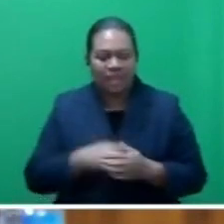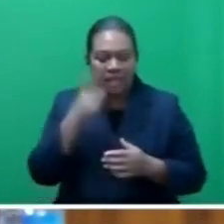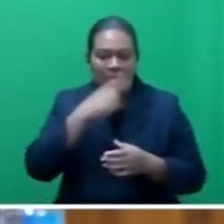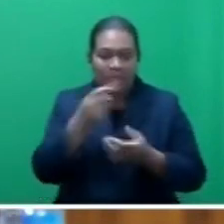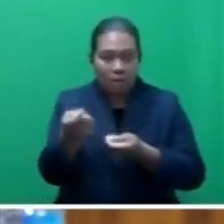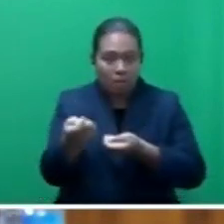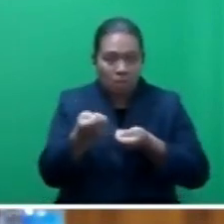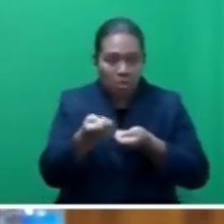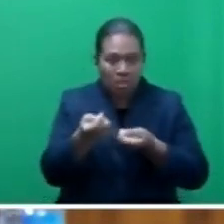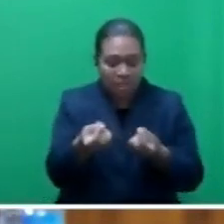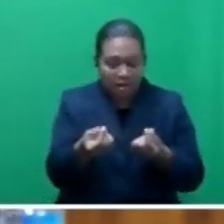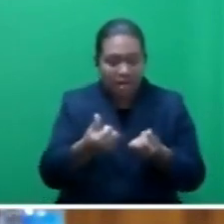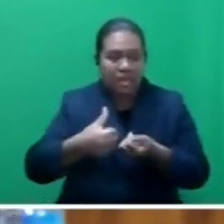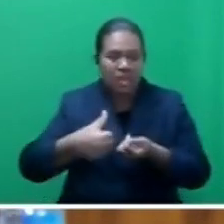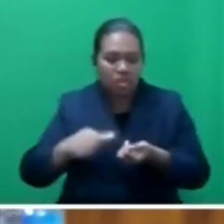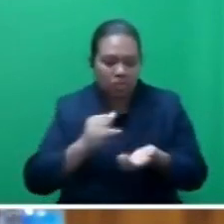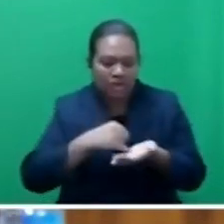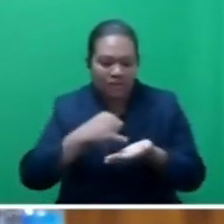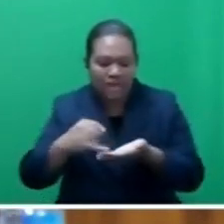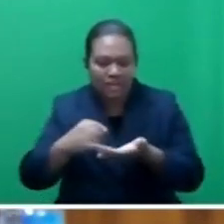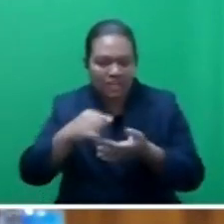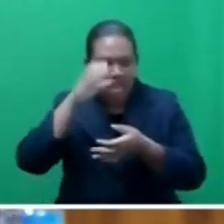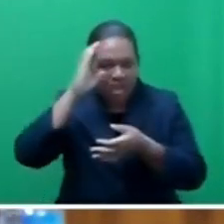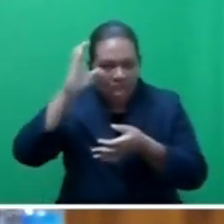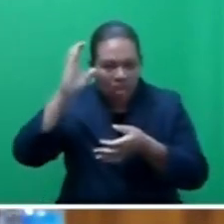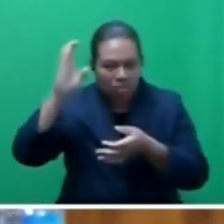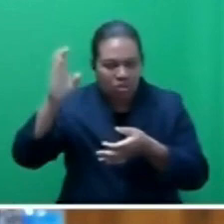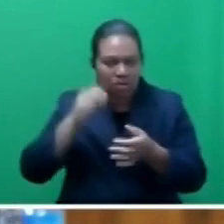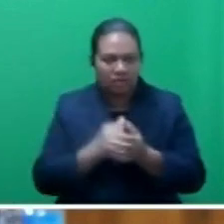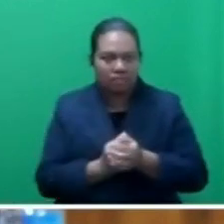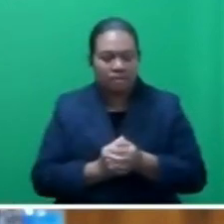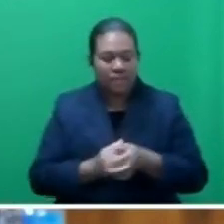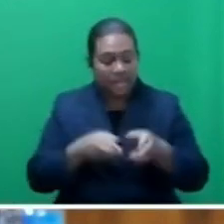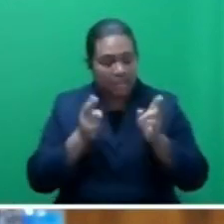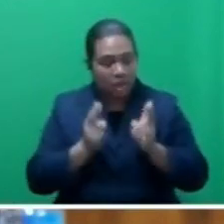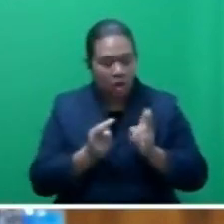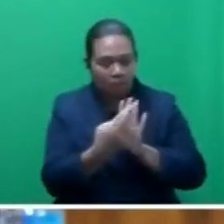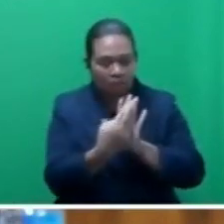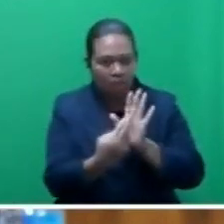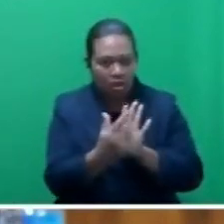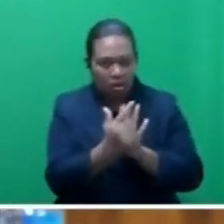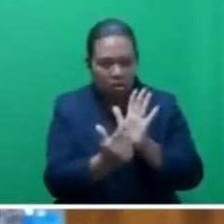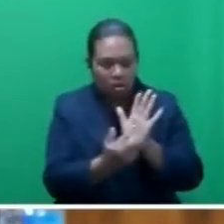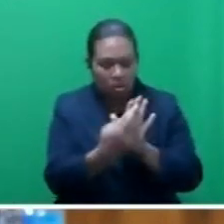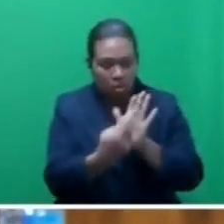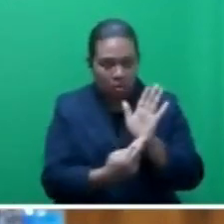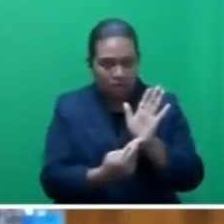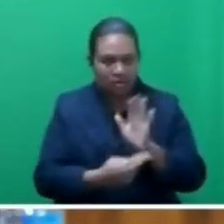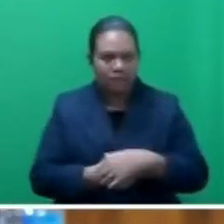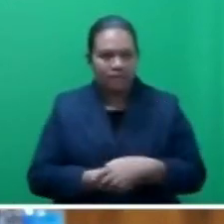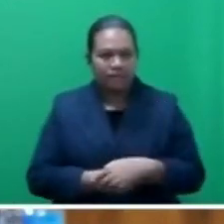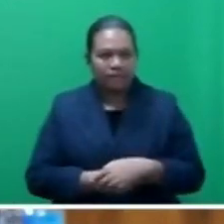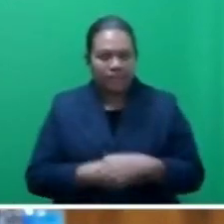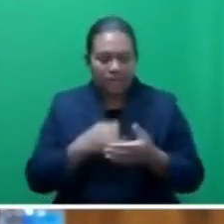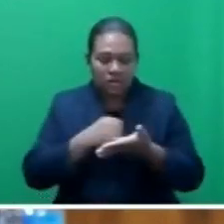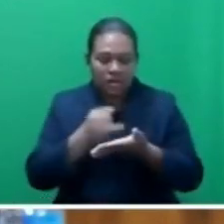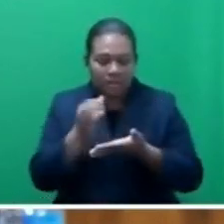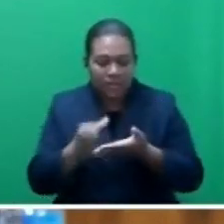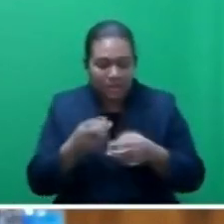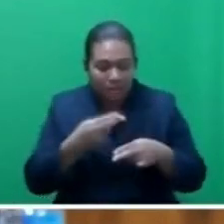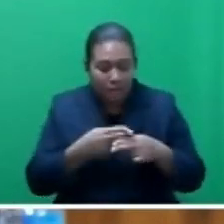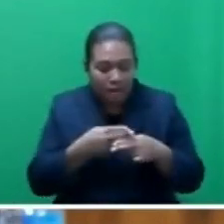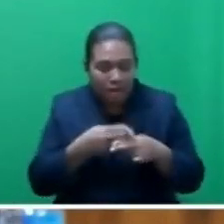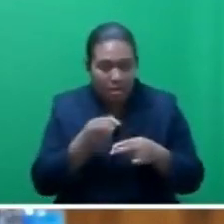of money and invest in the country. Normal rule in economics is, Mr. Speaker said, that investable funds